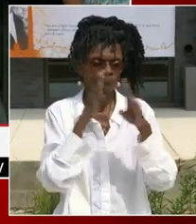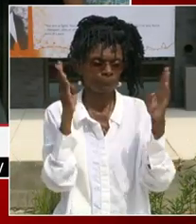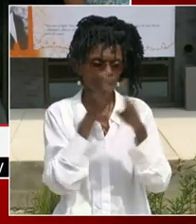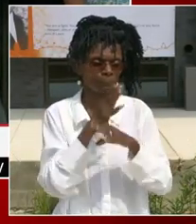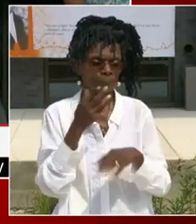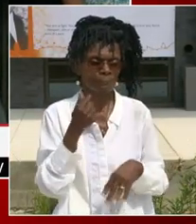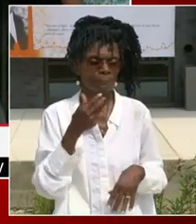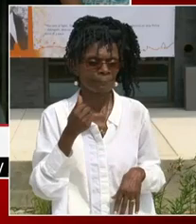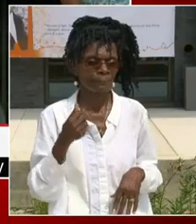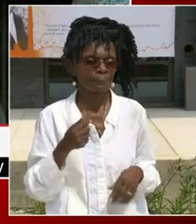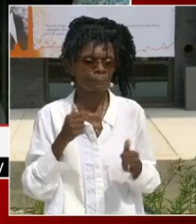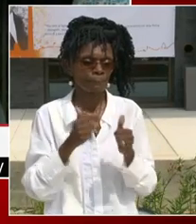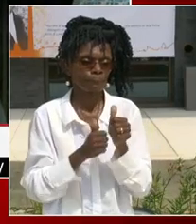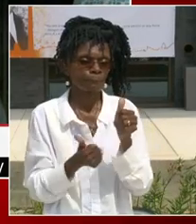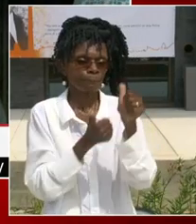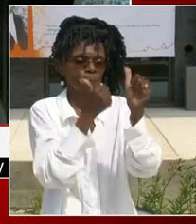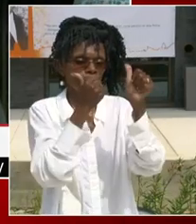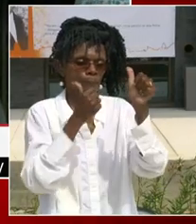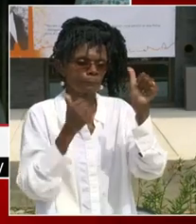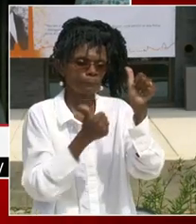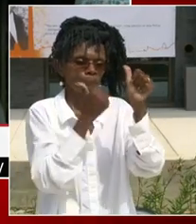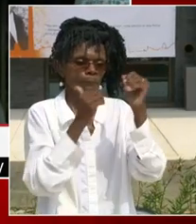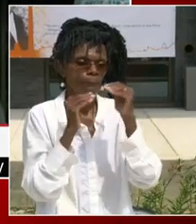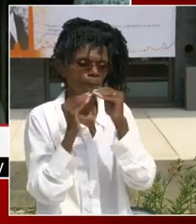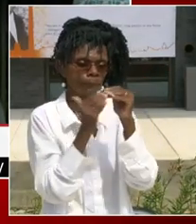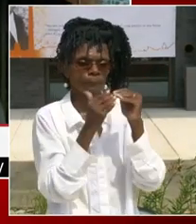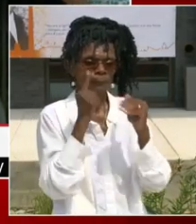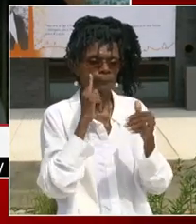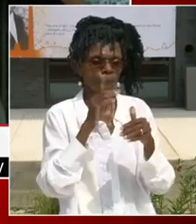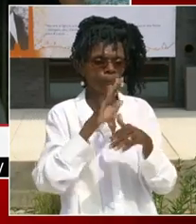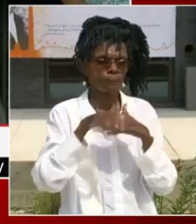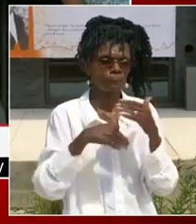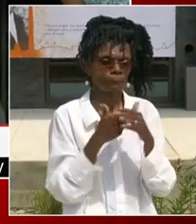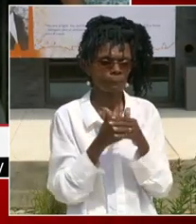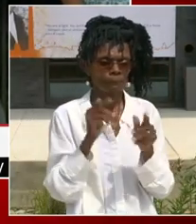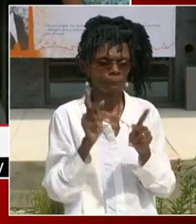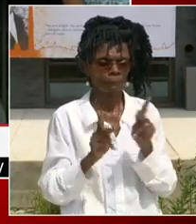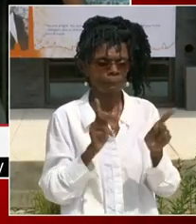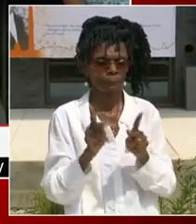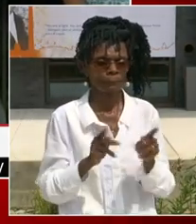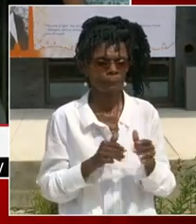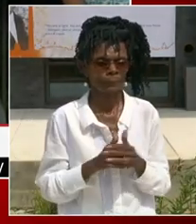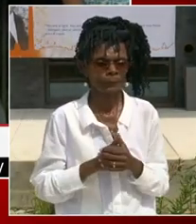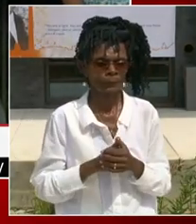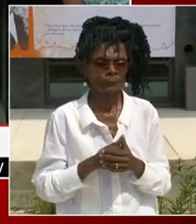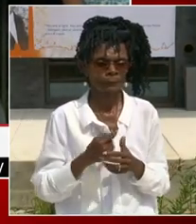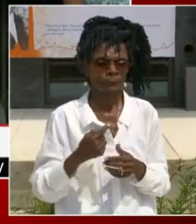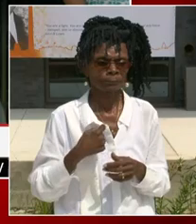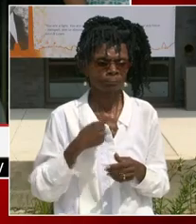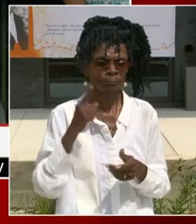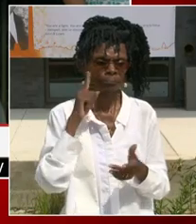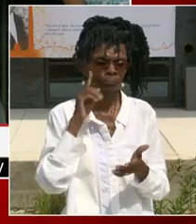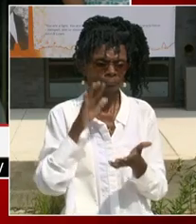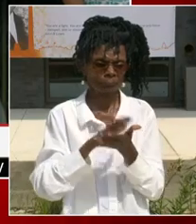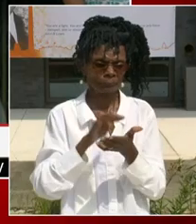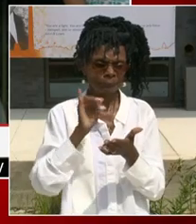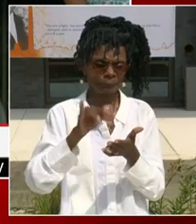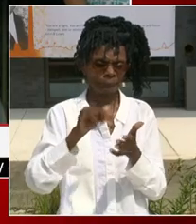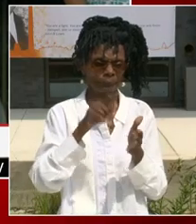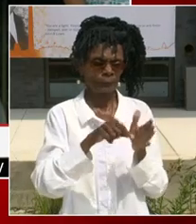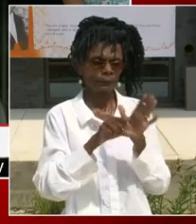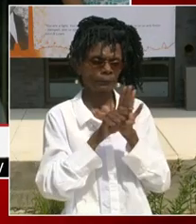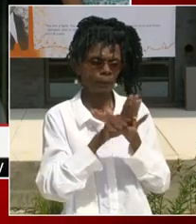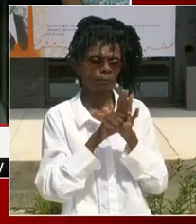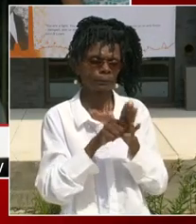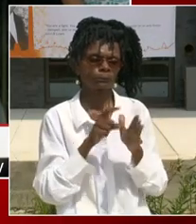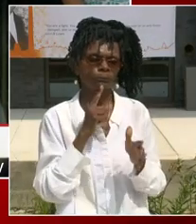defense of rights of all people. And so I believe that symbols matter, names matter, and what we honor matters. And this